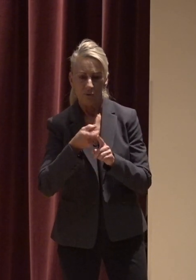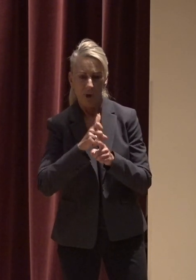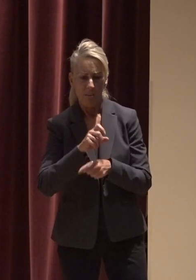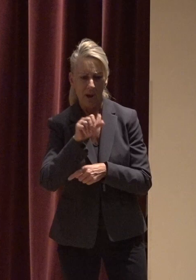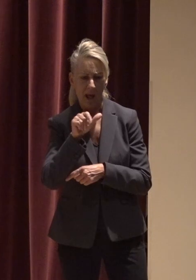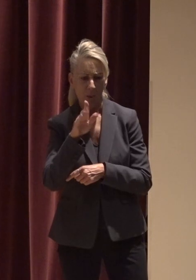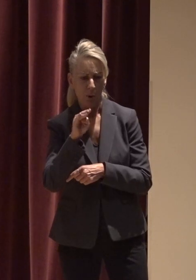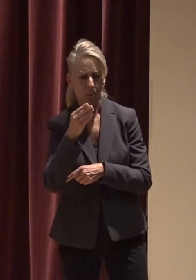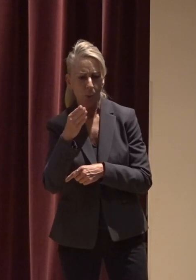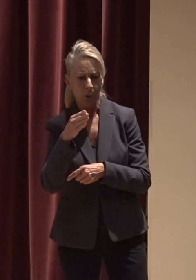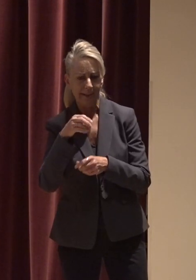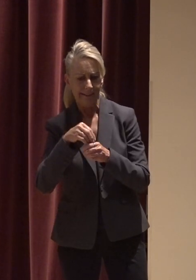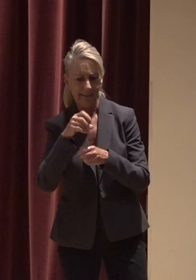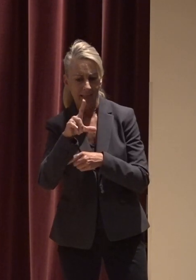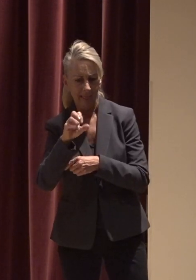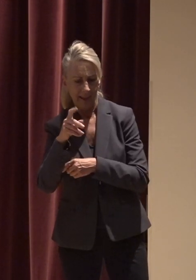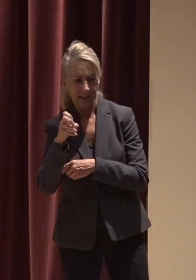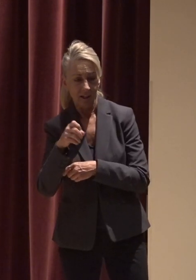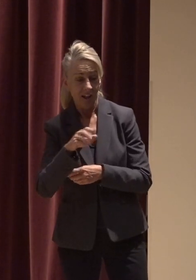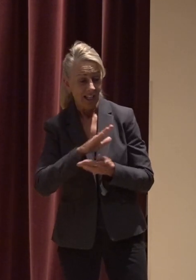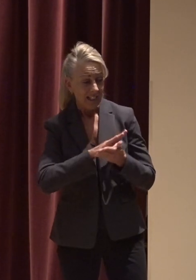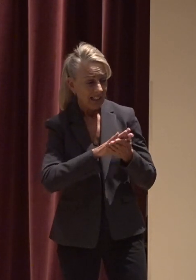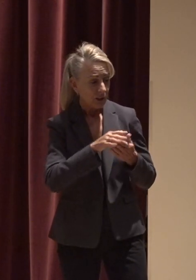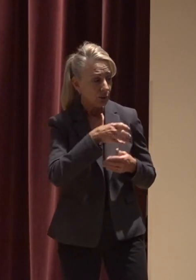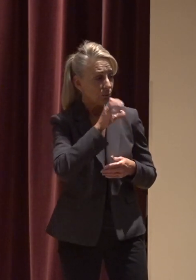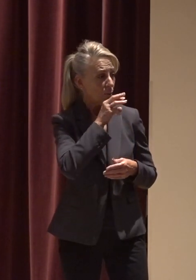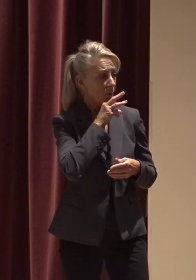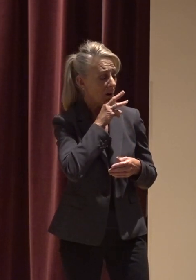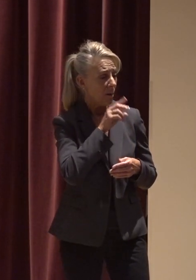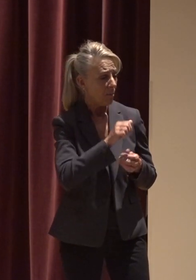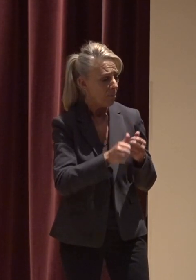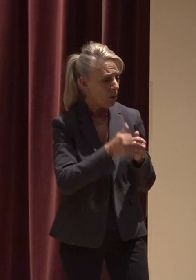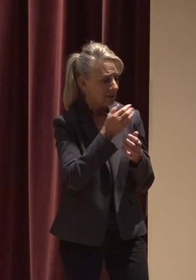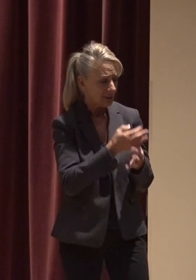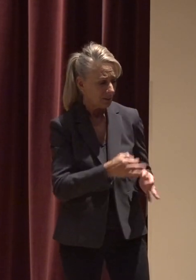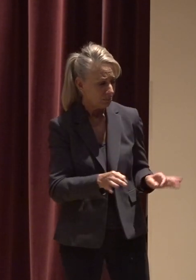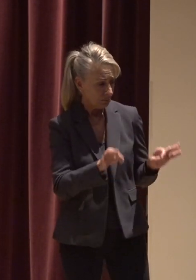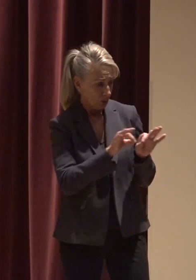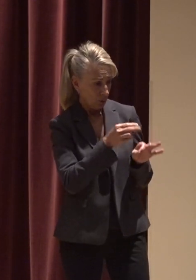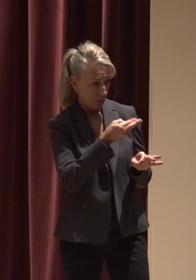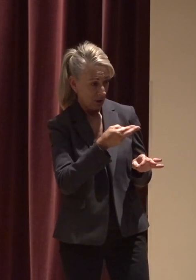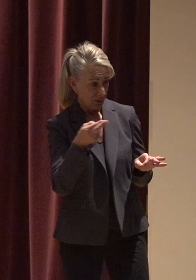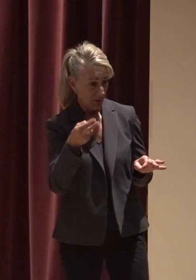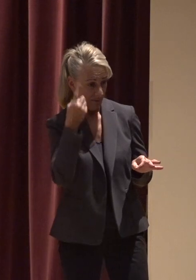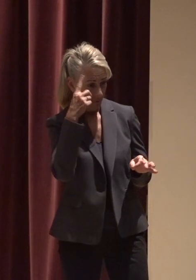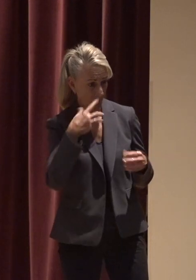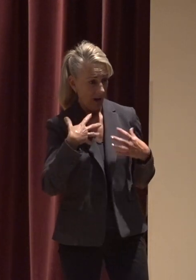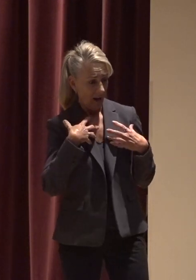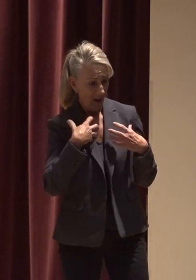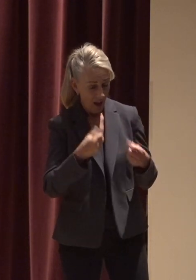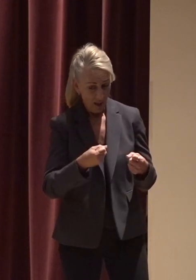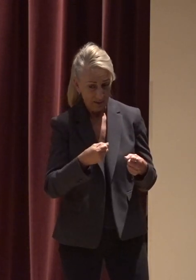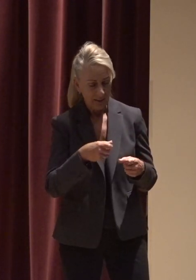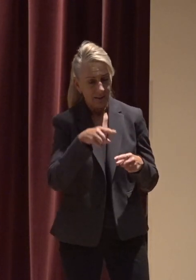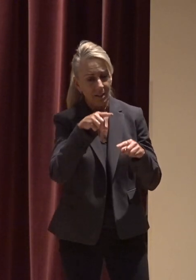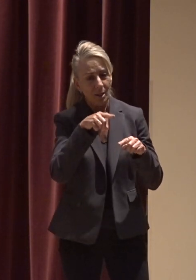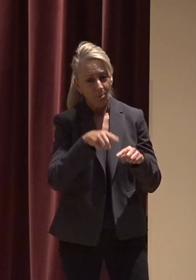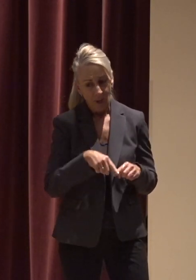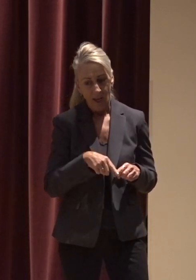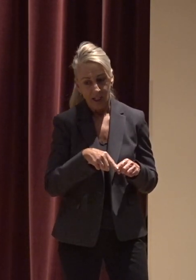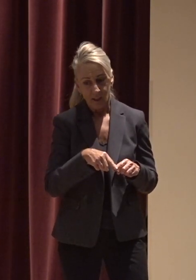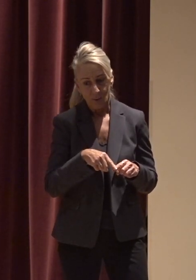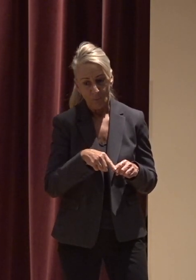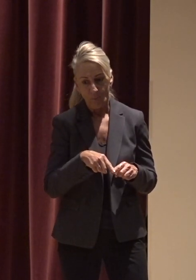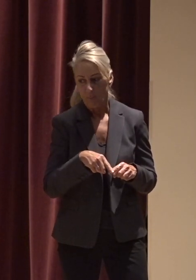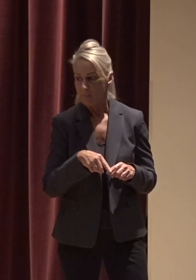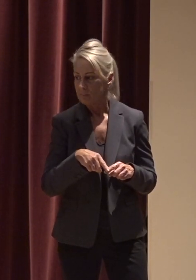clean drinking water the most essential resource upon which our individual health and overall community well-being depends was